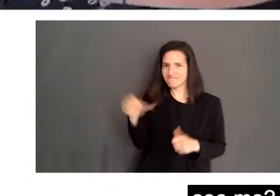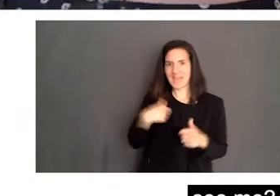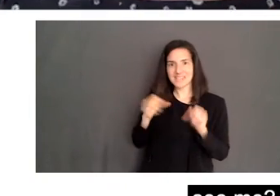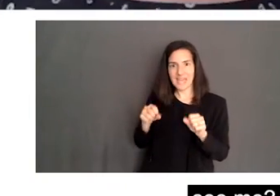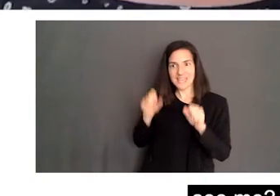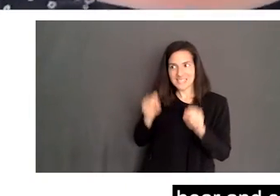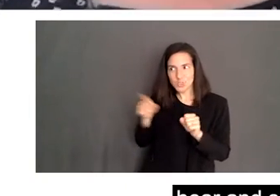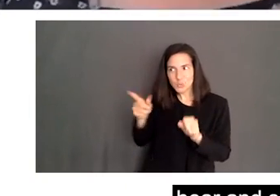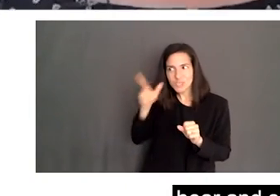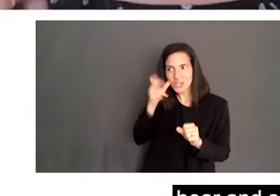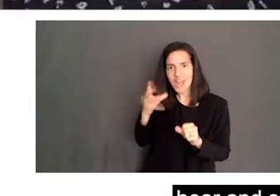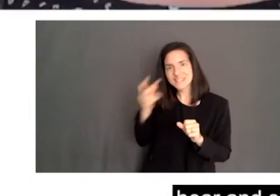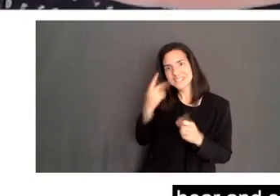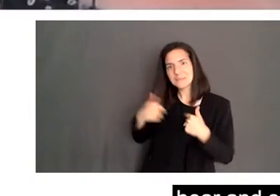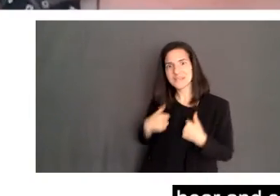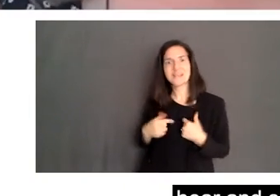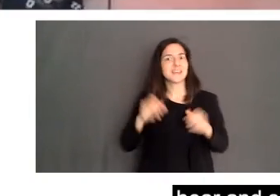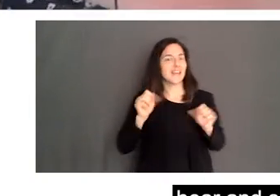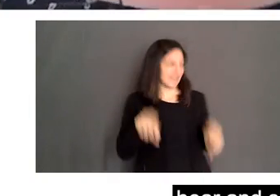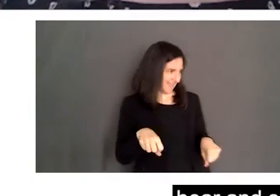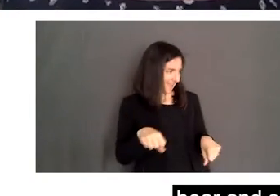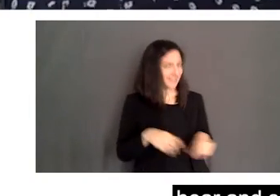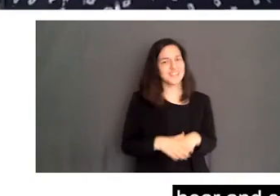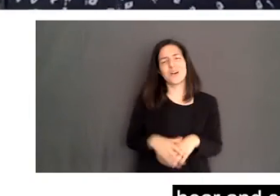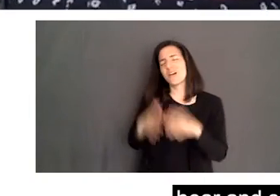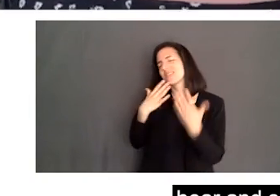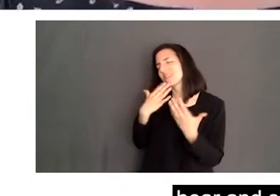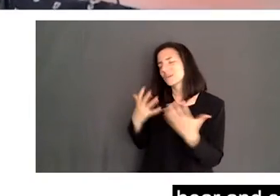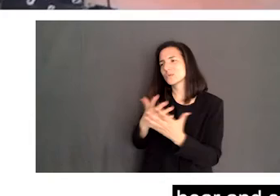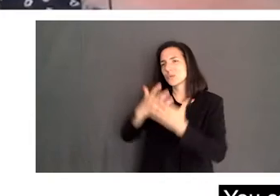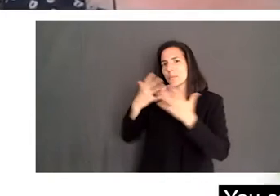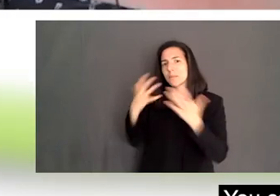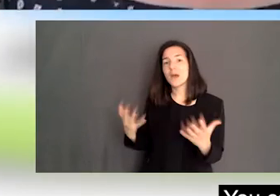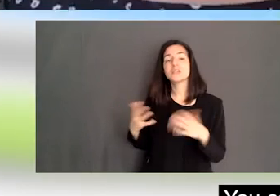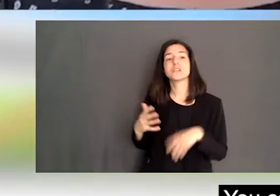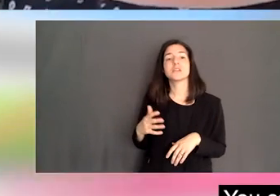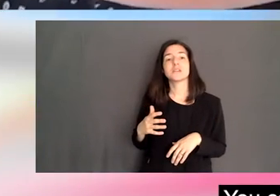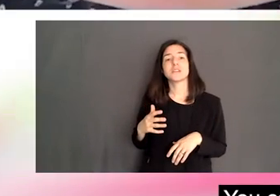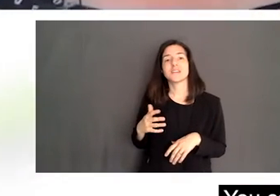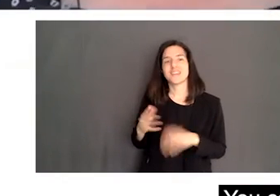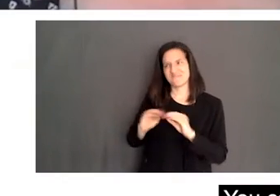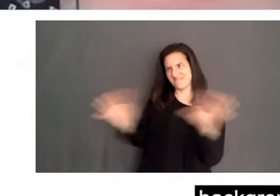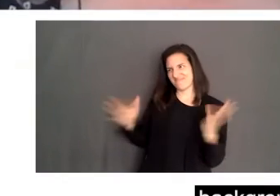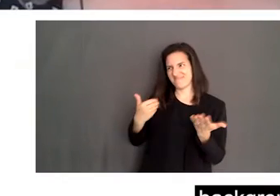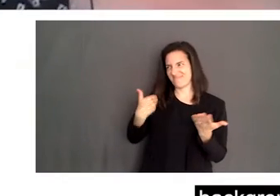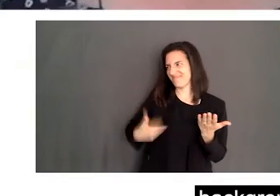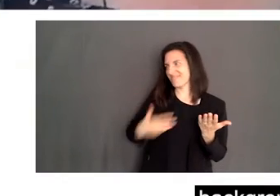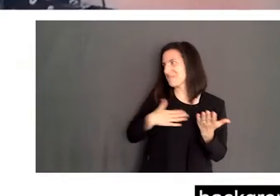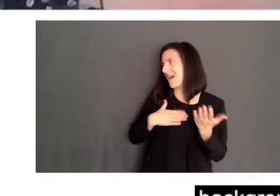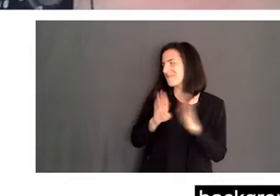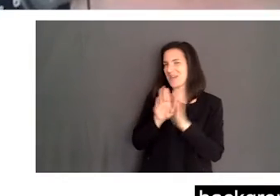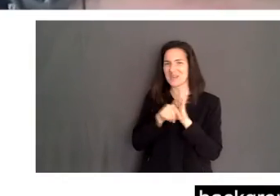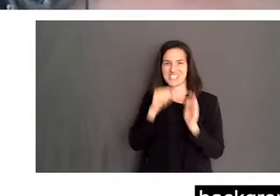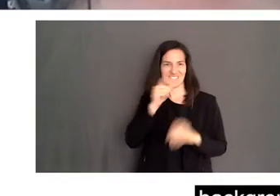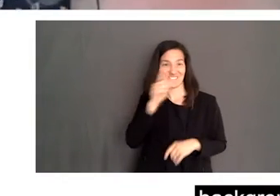importantly, can you hear and see me? I sure can. Oh, thank you so much. As you can see, mine is not a fake background. It would be so